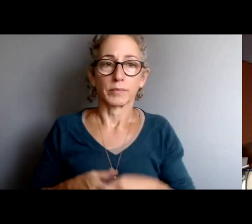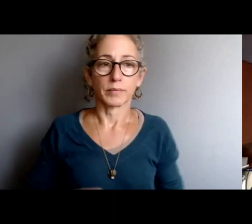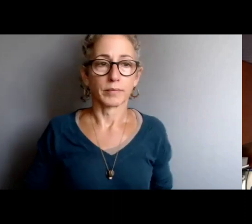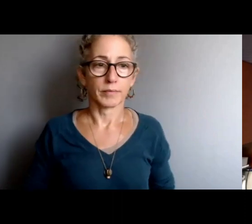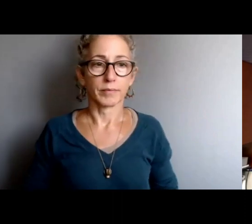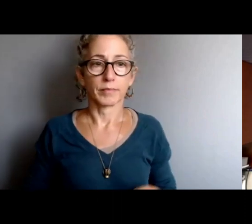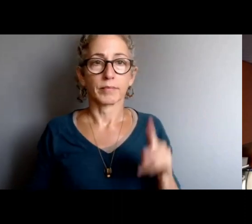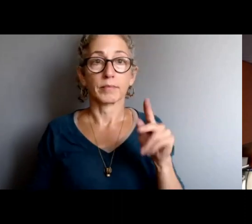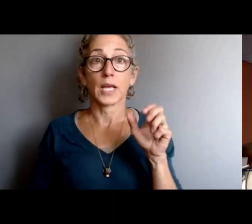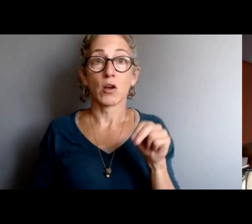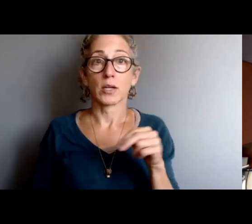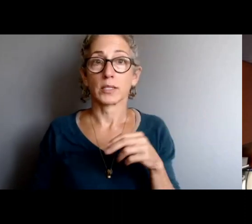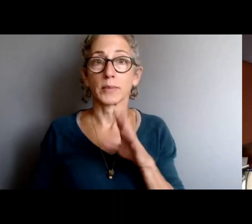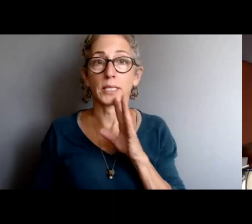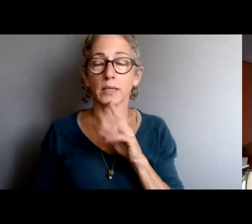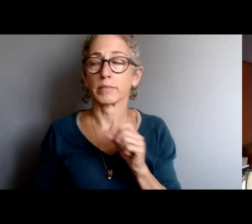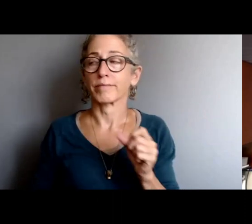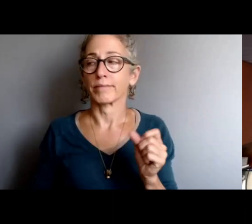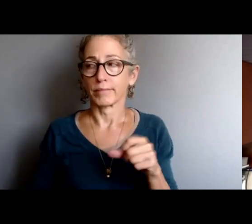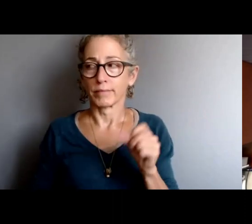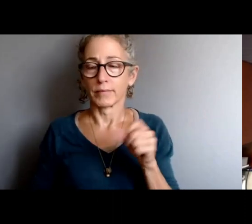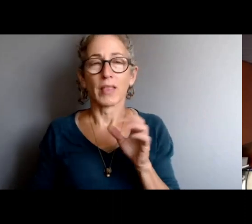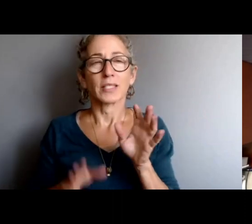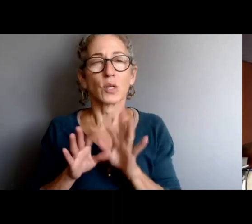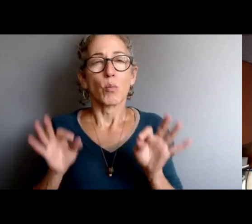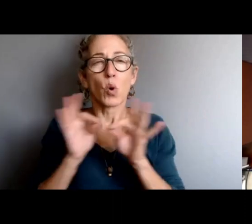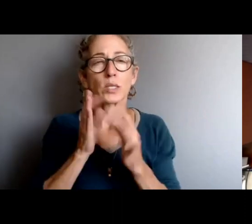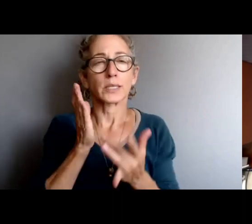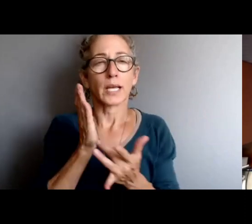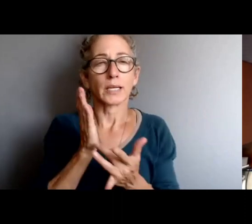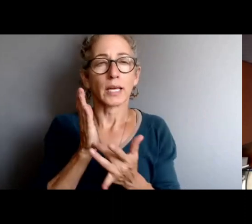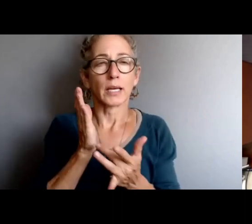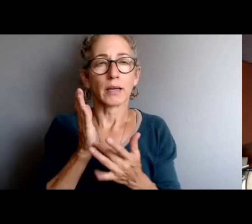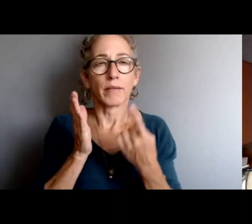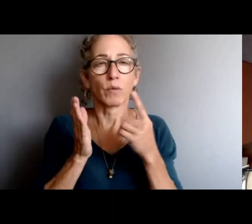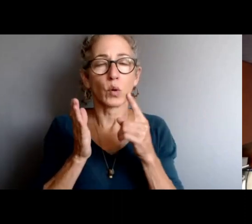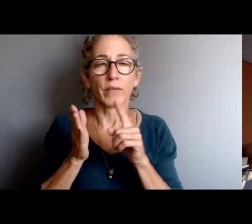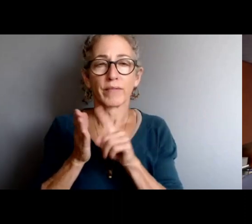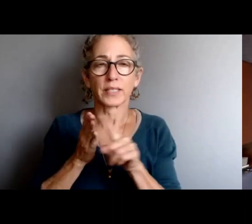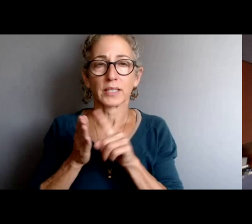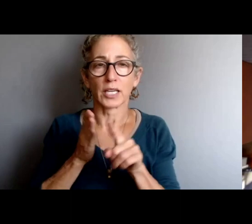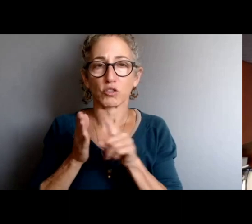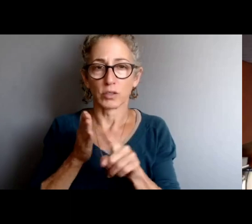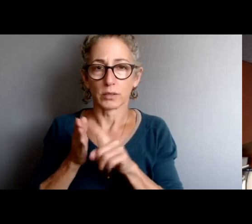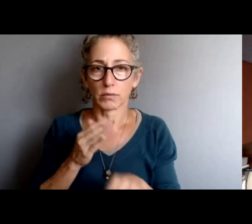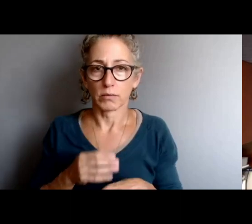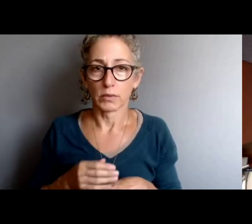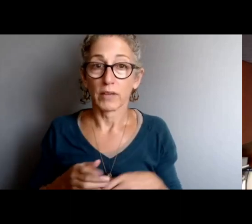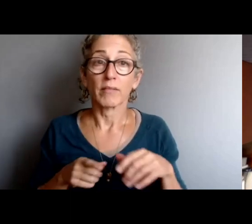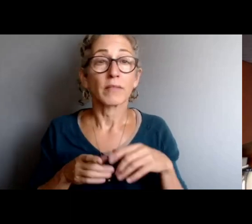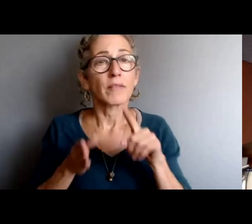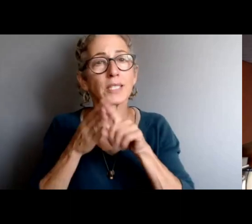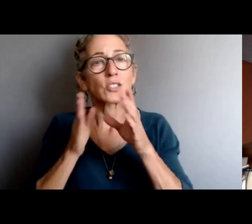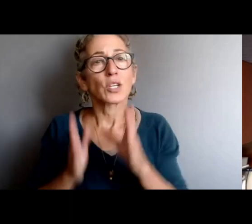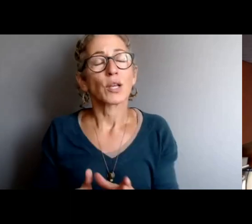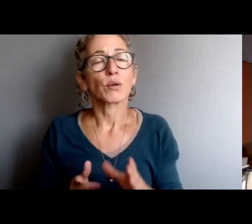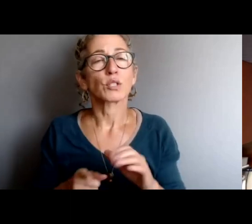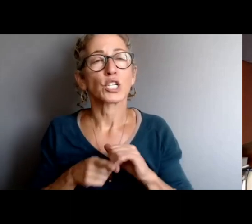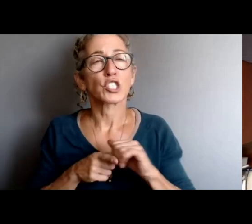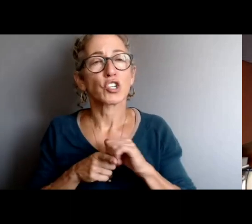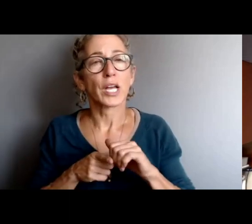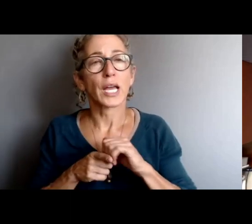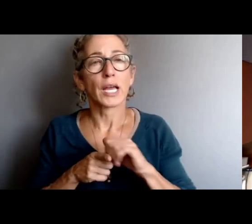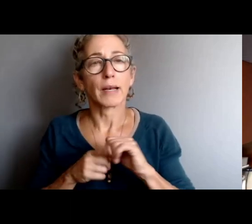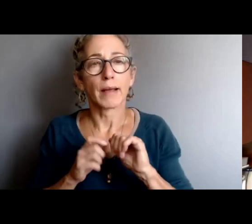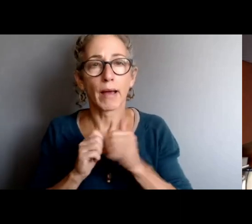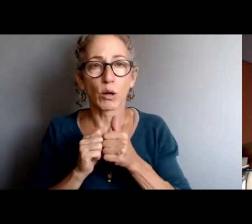technique that our investigators are trained to listen